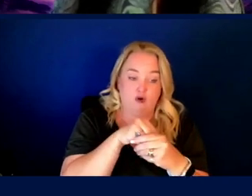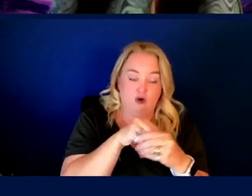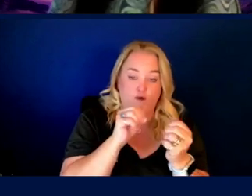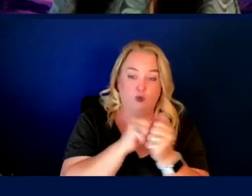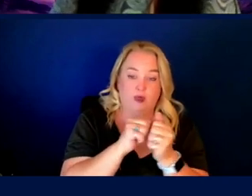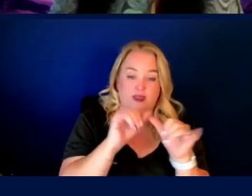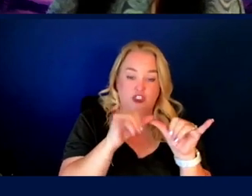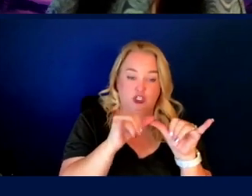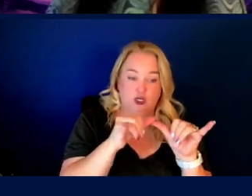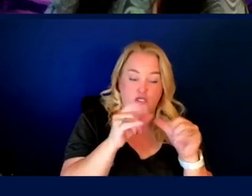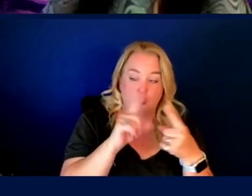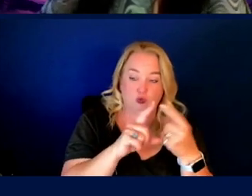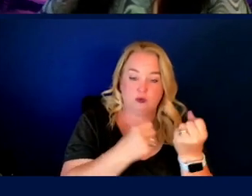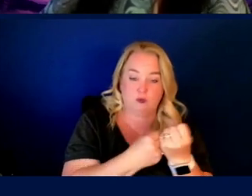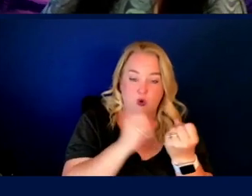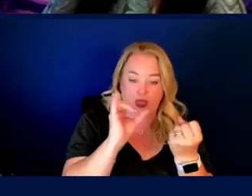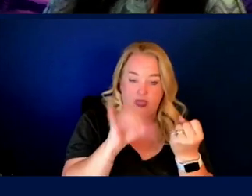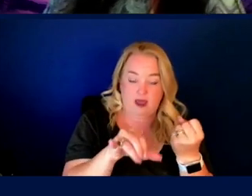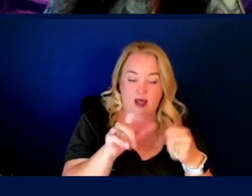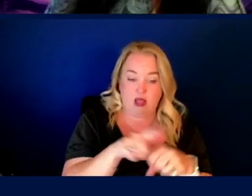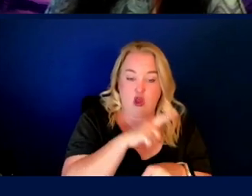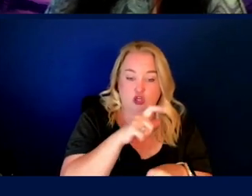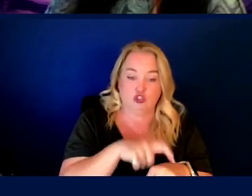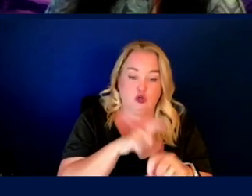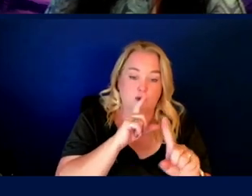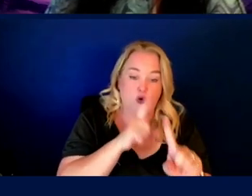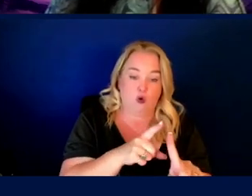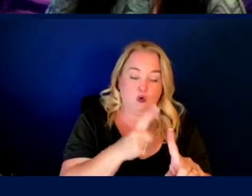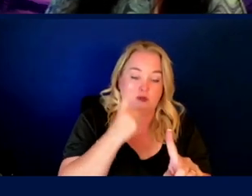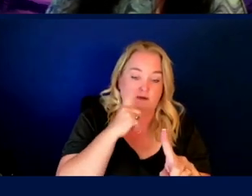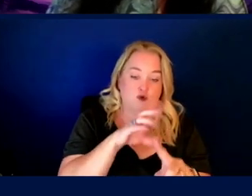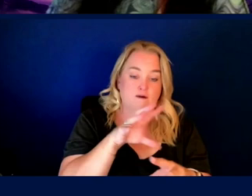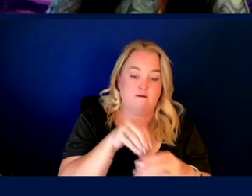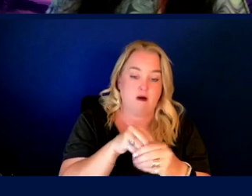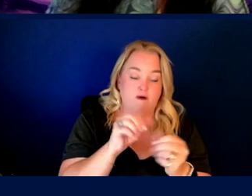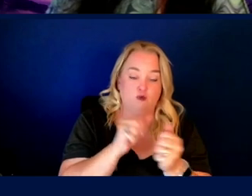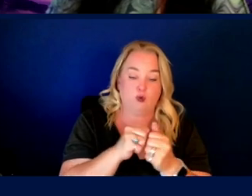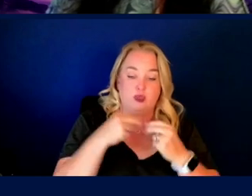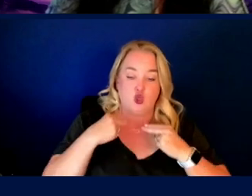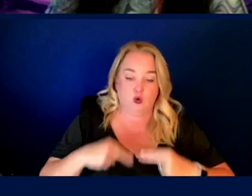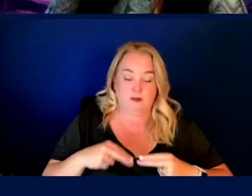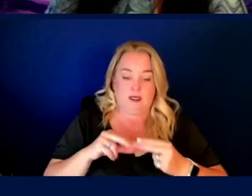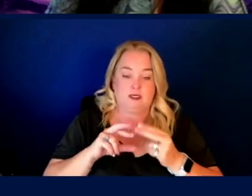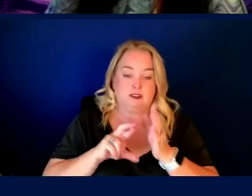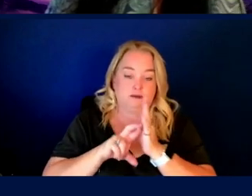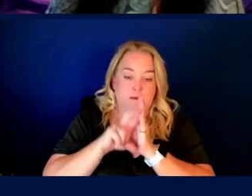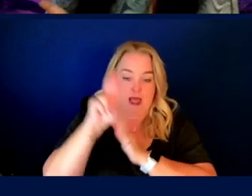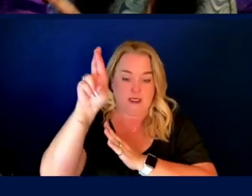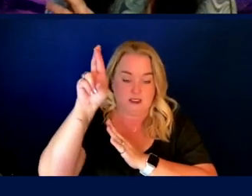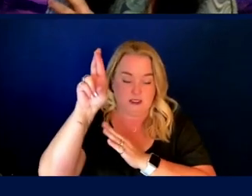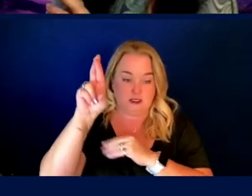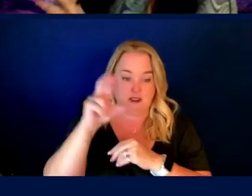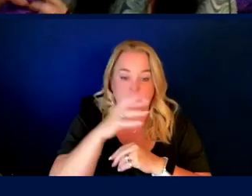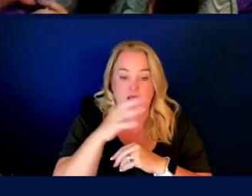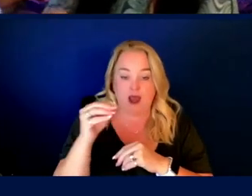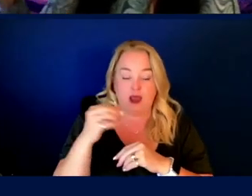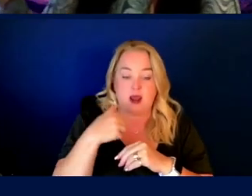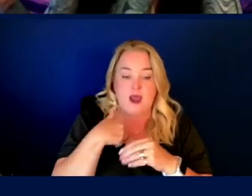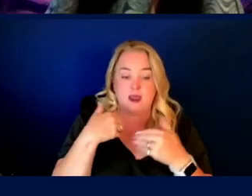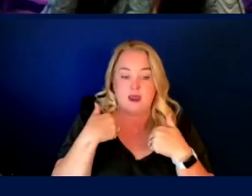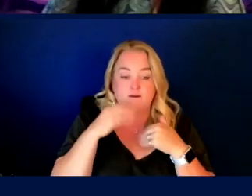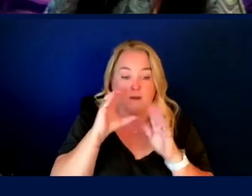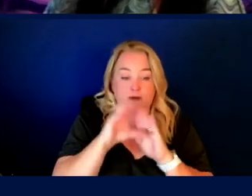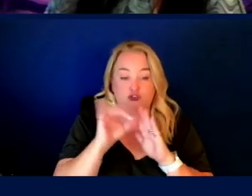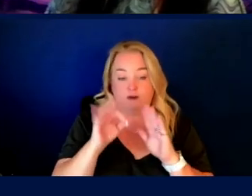you know, to support, uh, you know, long-term goals and getting more involved with human space flight. Uh, I have, uh, uh, image of